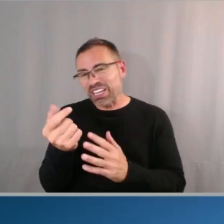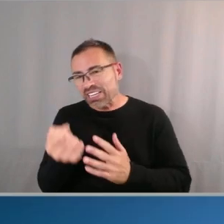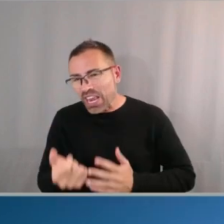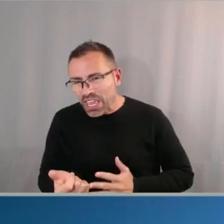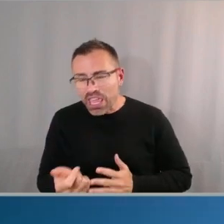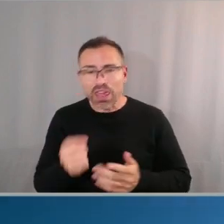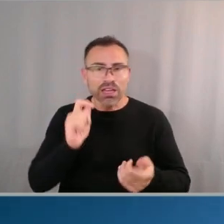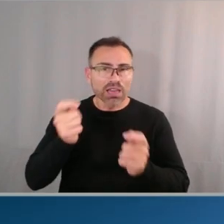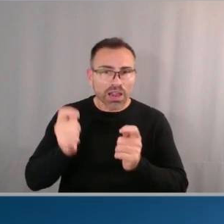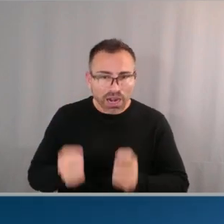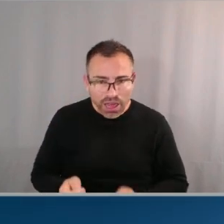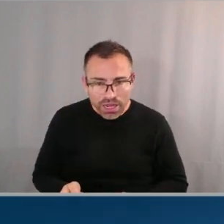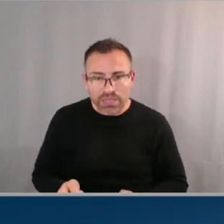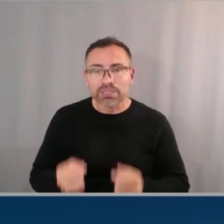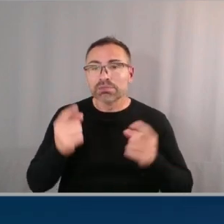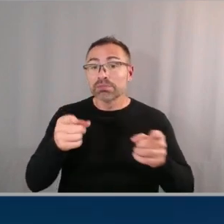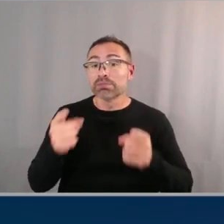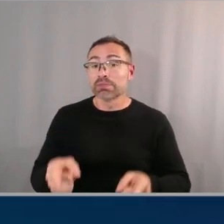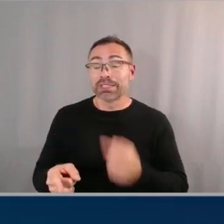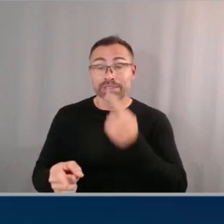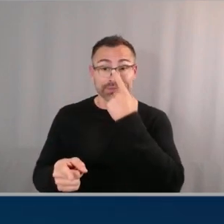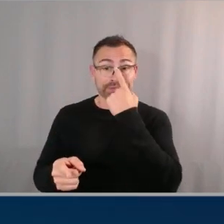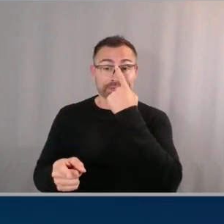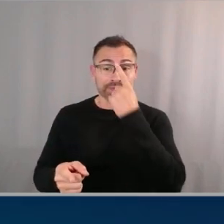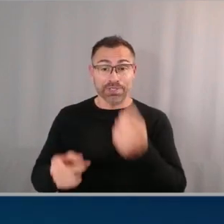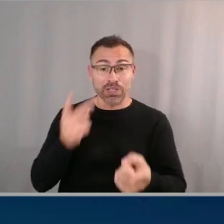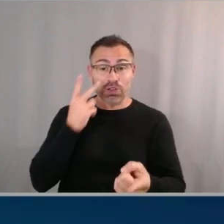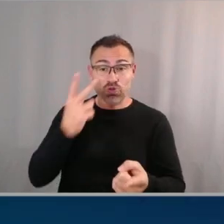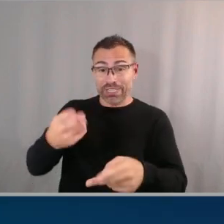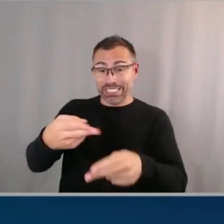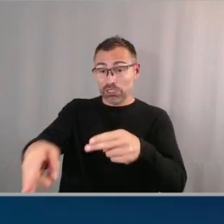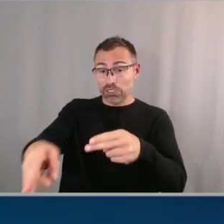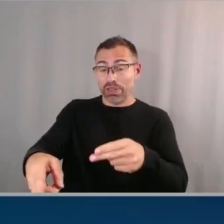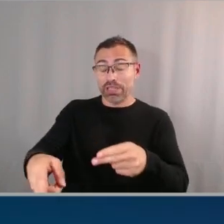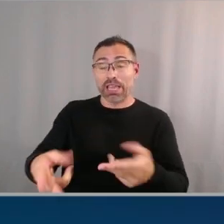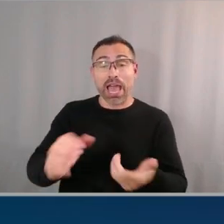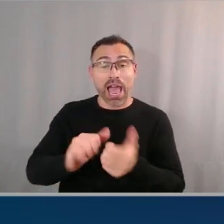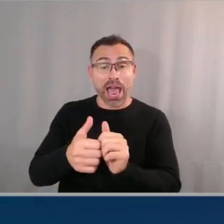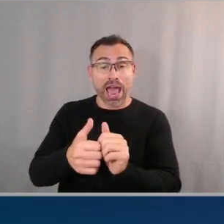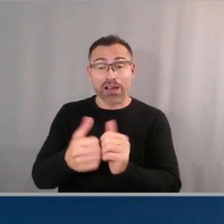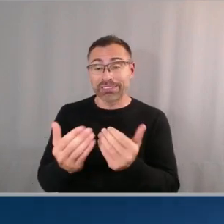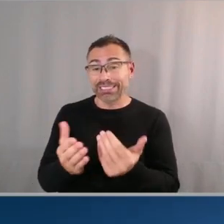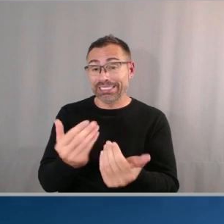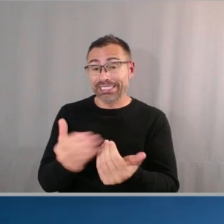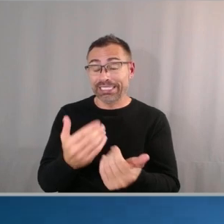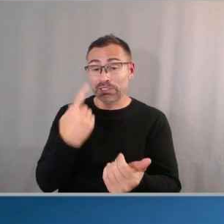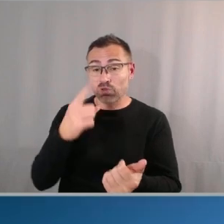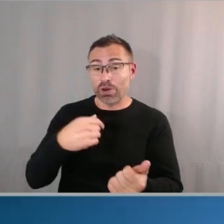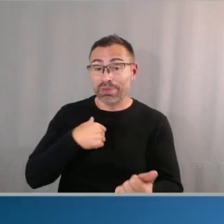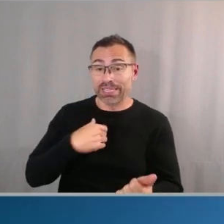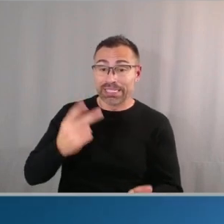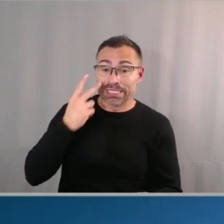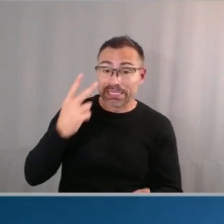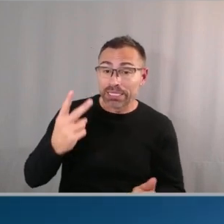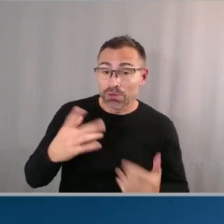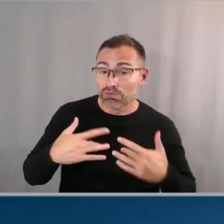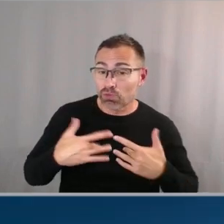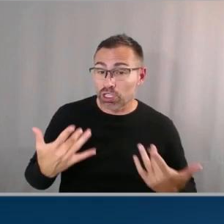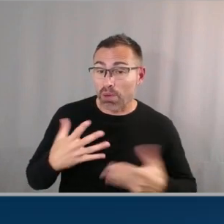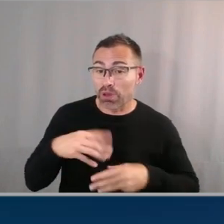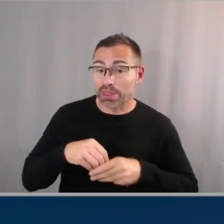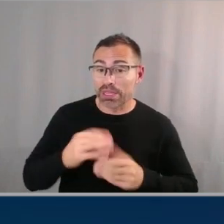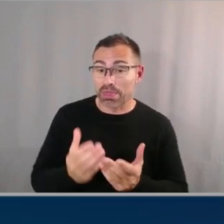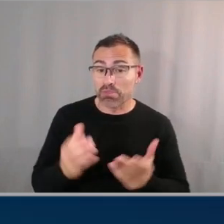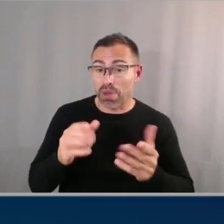and um you will see very shortly um how easy it is for me to see what's happening within my bucket